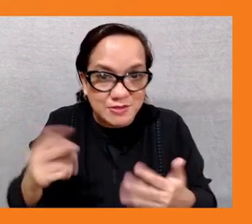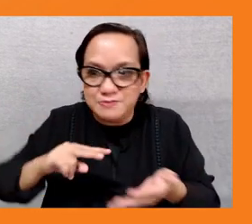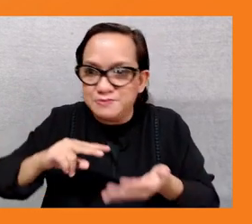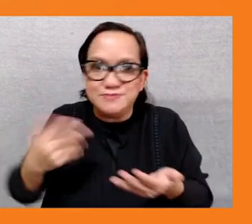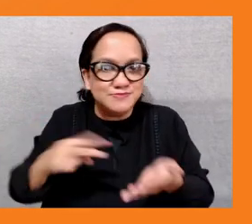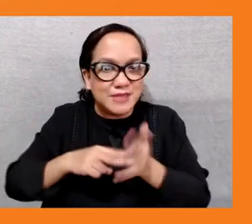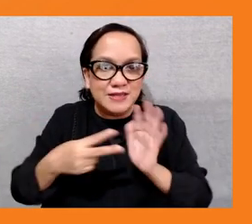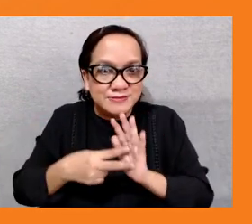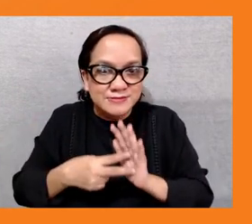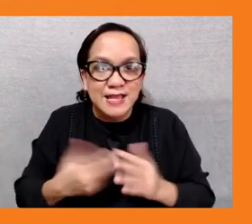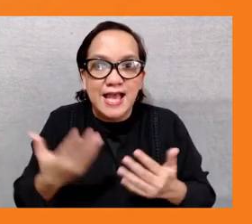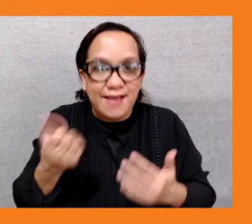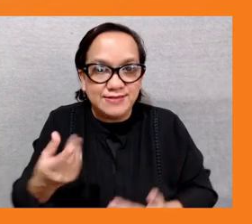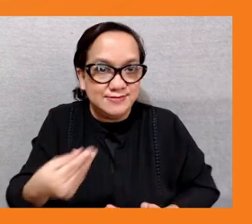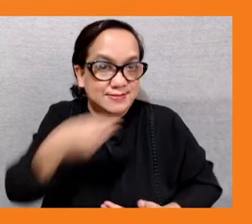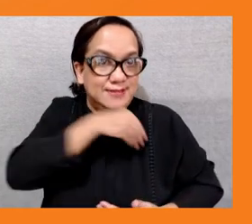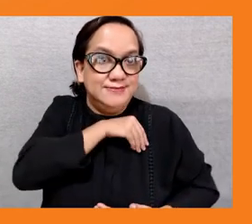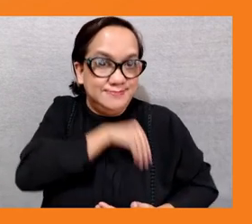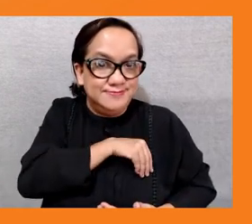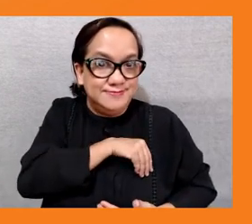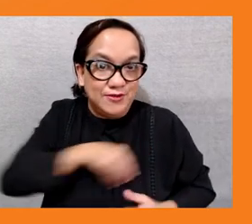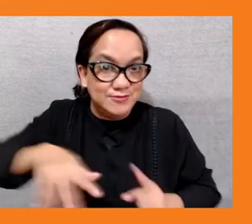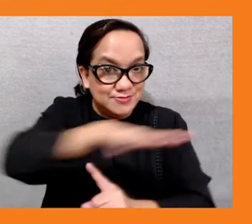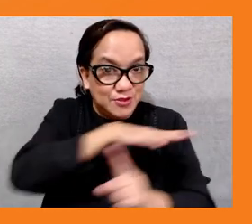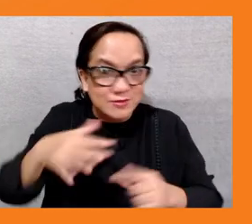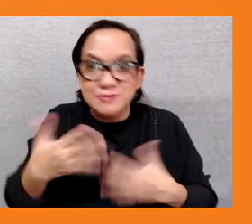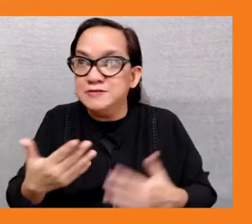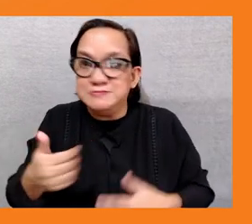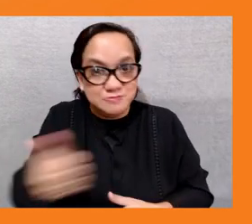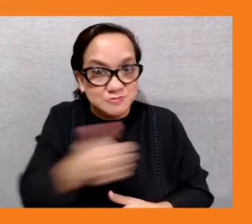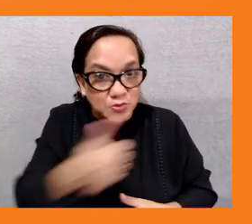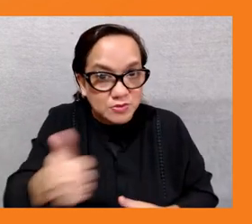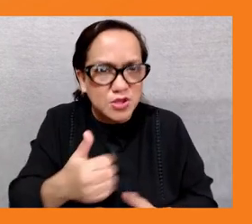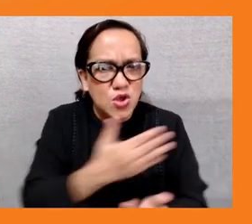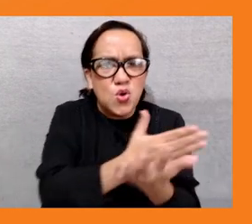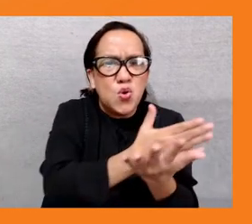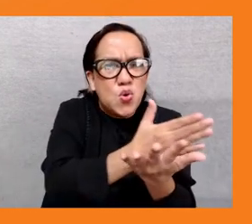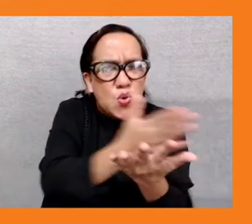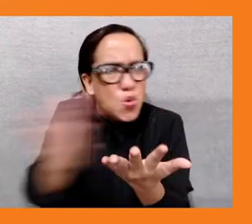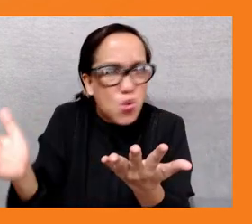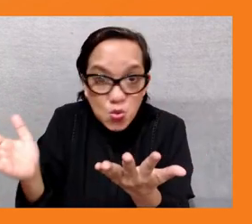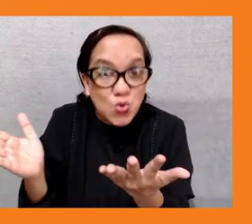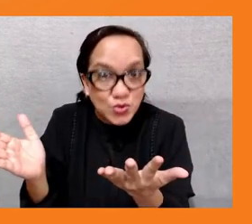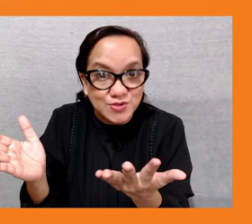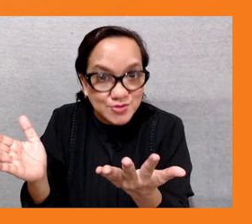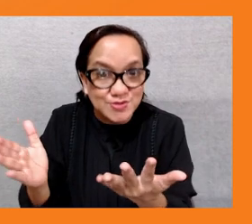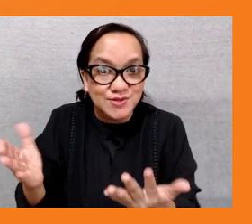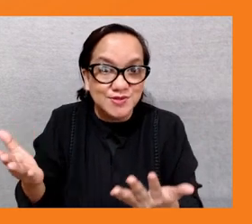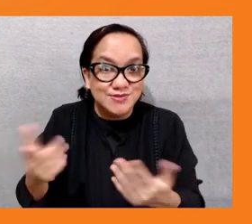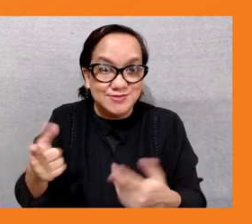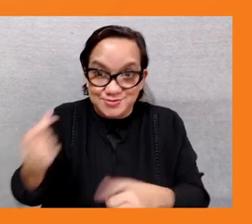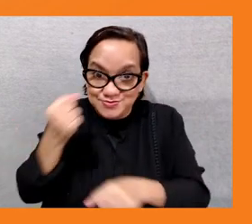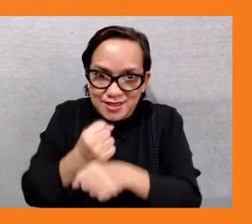transportation but green jobs can also be jobs that contribute to more environmentally friendly processes such as reduced water